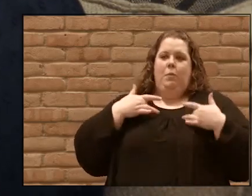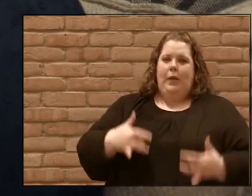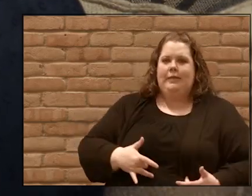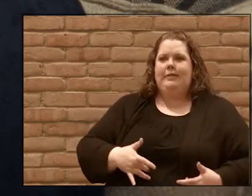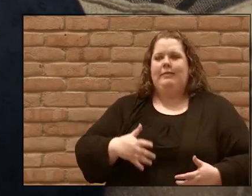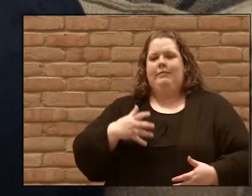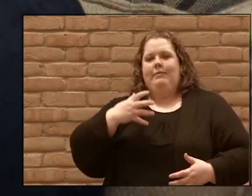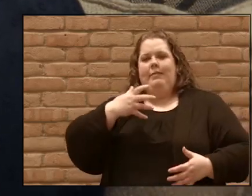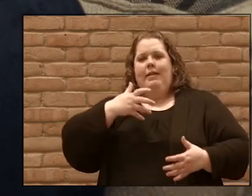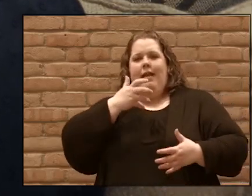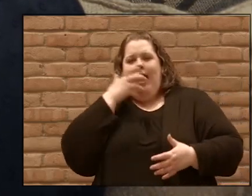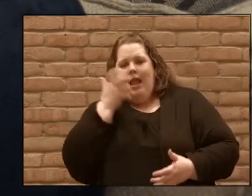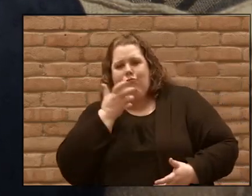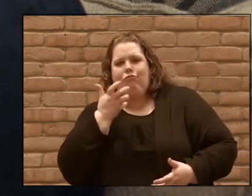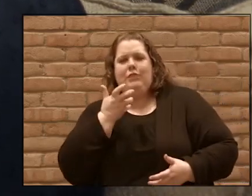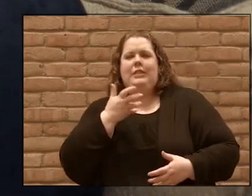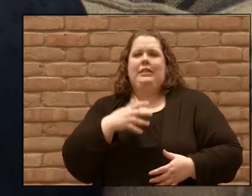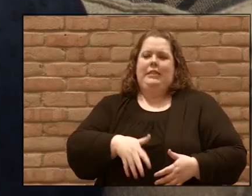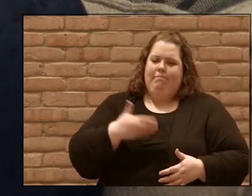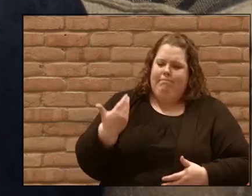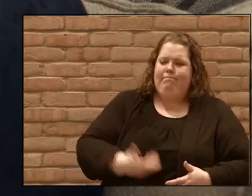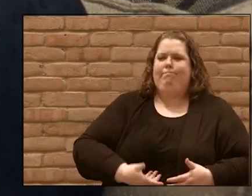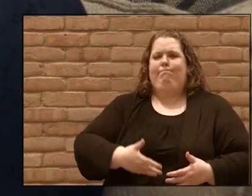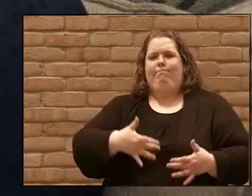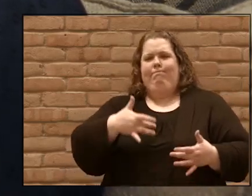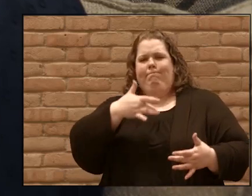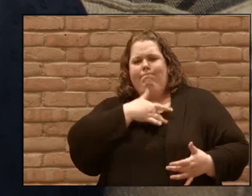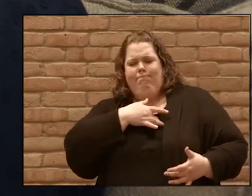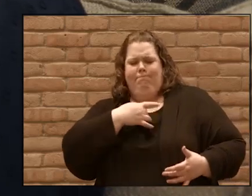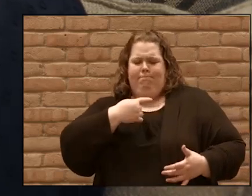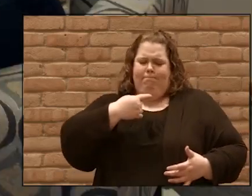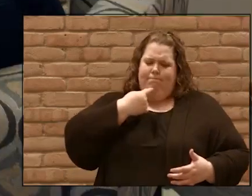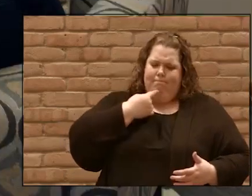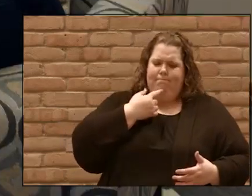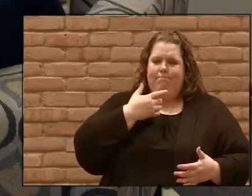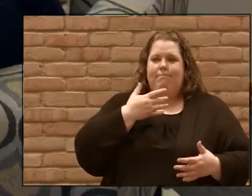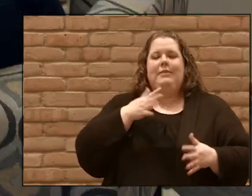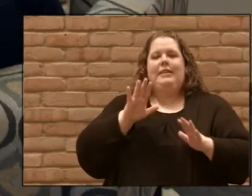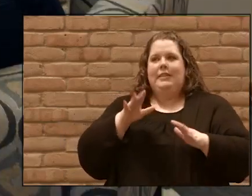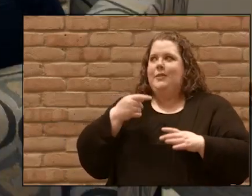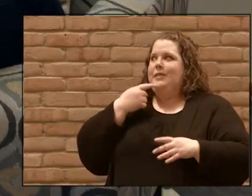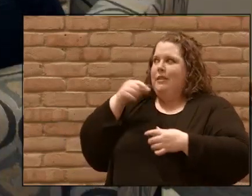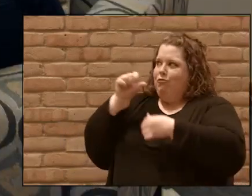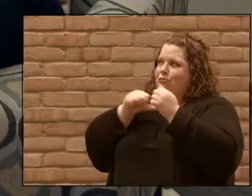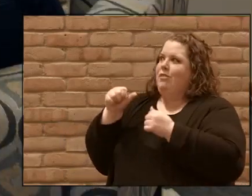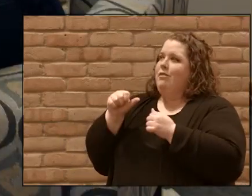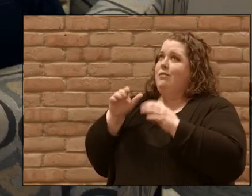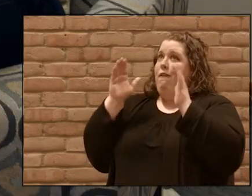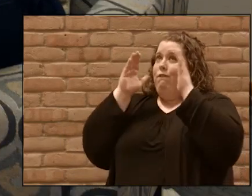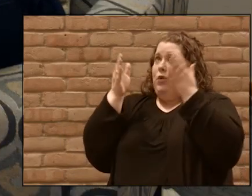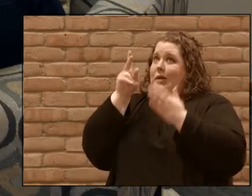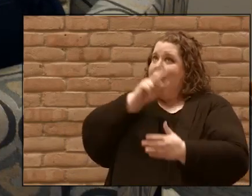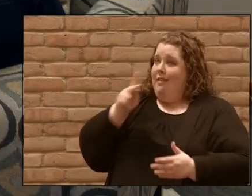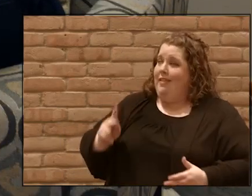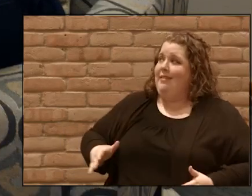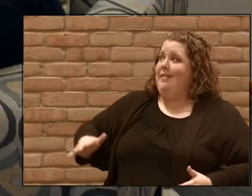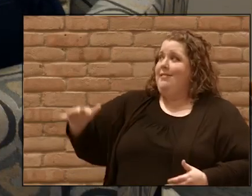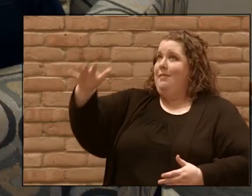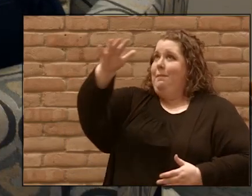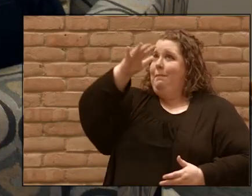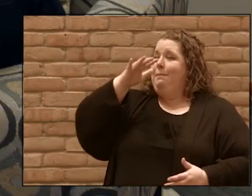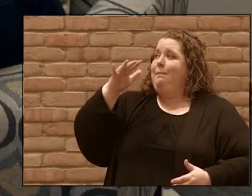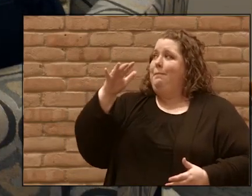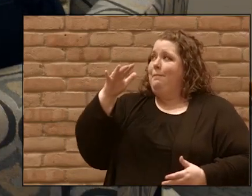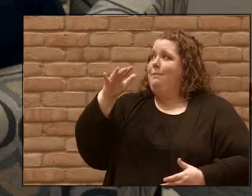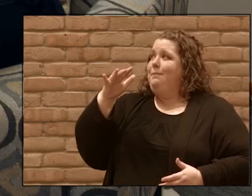disheartened by a lot of that but we tell each other focus on the kingdom focus on the